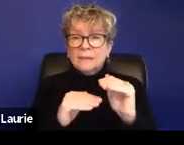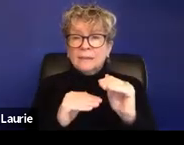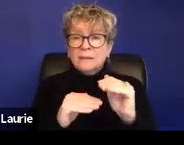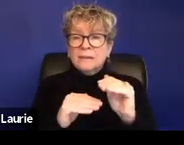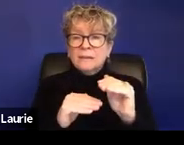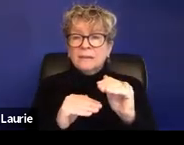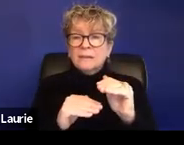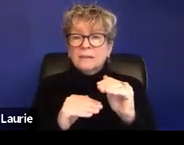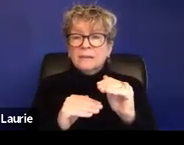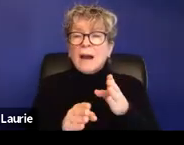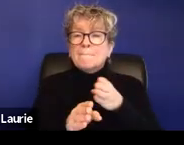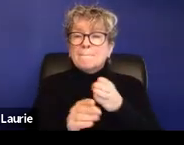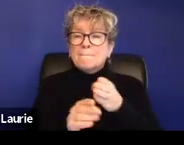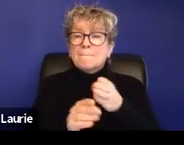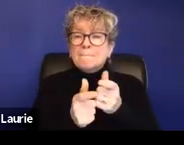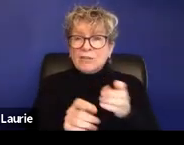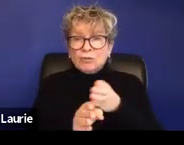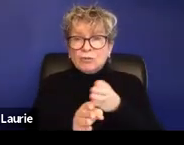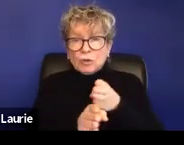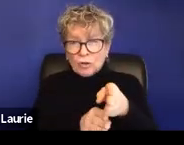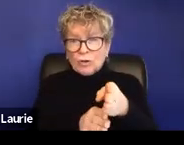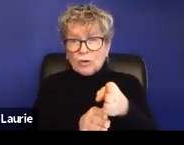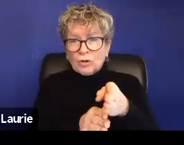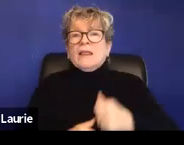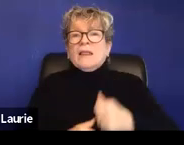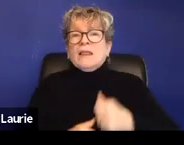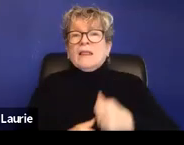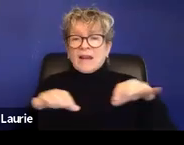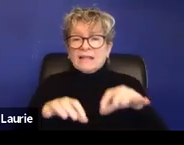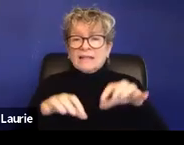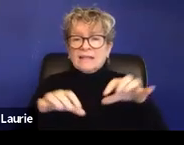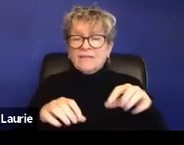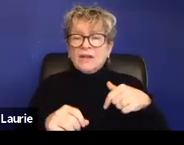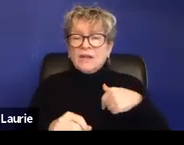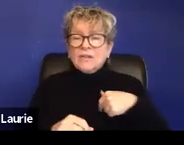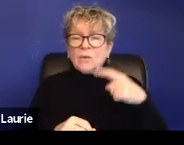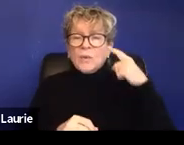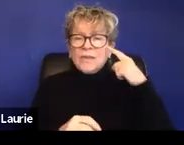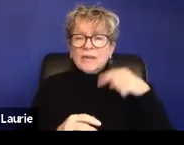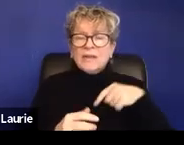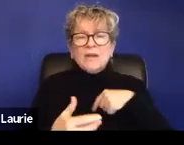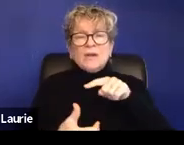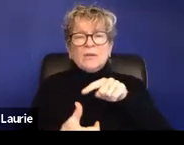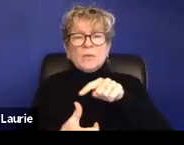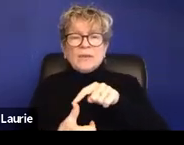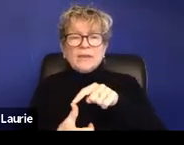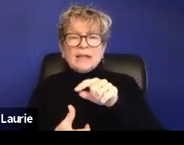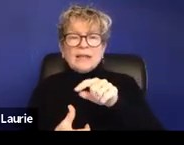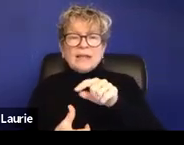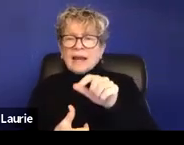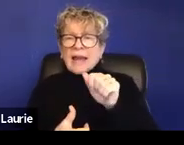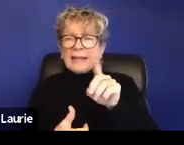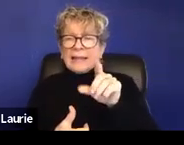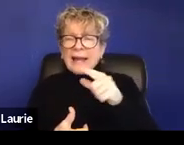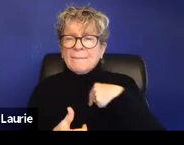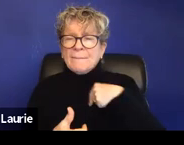major life activity. So we actually really point to the ADA and the employment context based on the PTSD and the trauma that a survivor